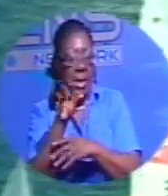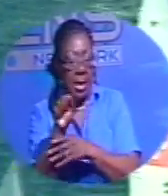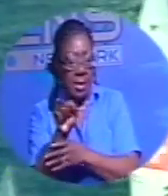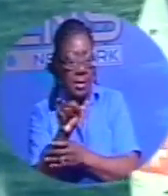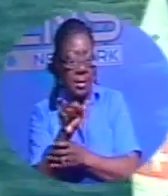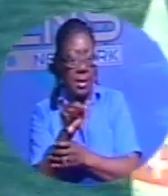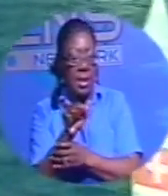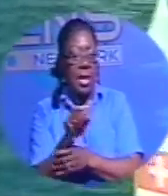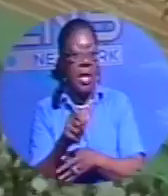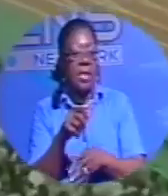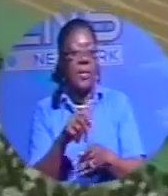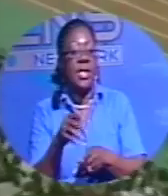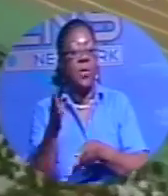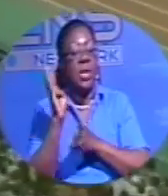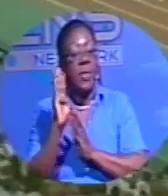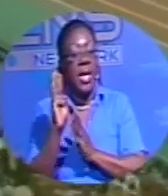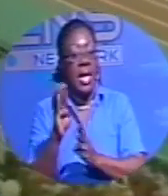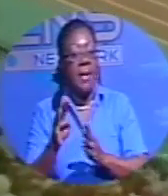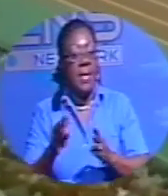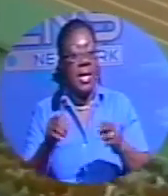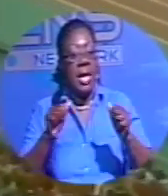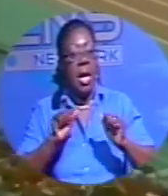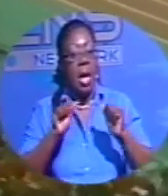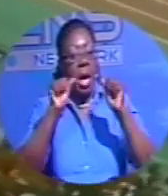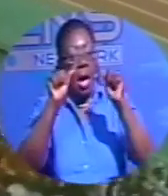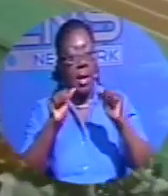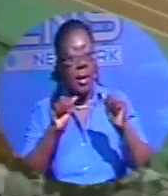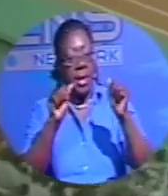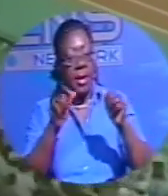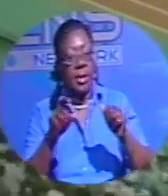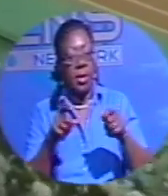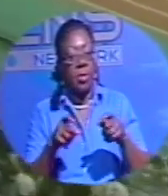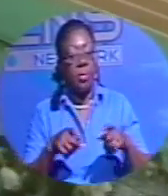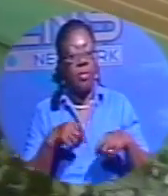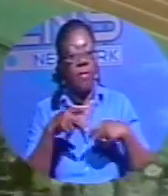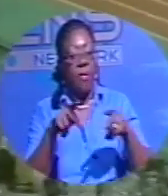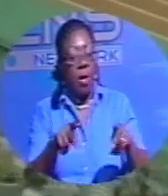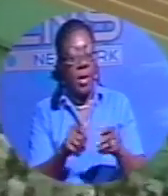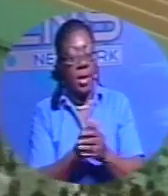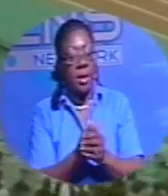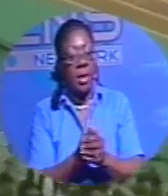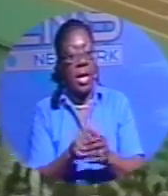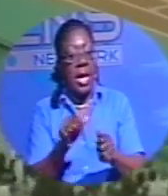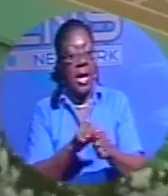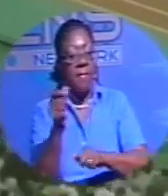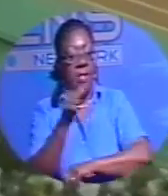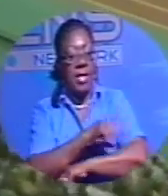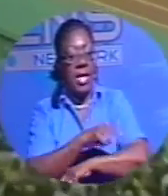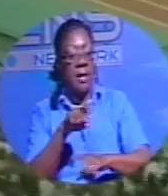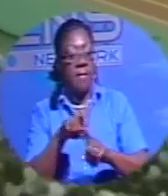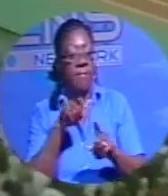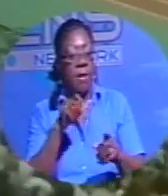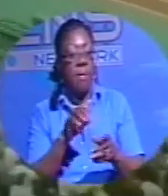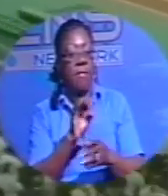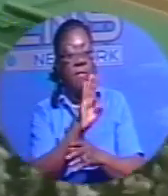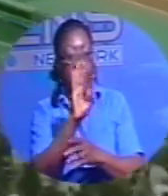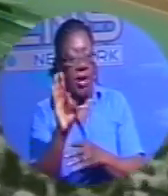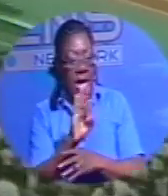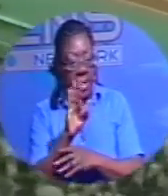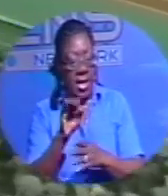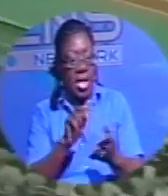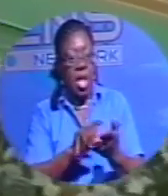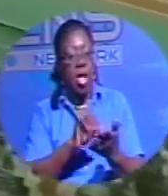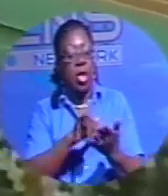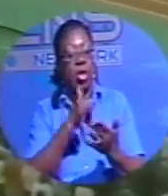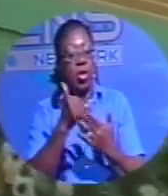of Bahamians, are performing. Coverage of ZNS TV 13 commences daily from Friday, July 27, 2012, at 4 each morning.